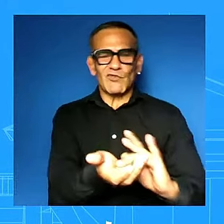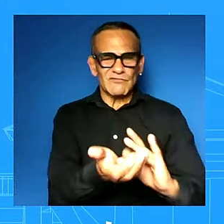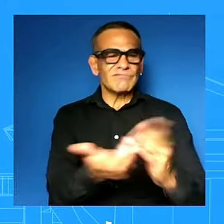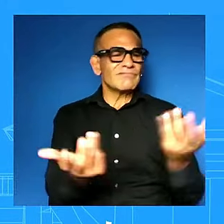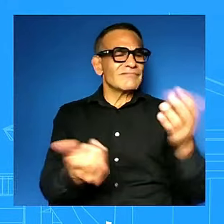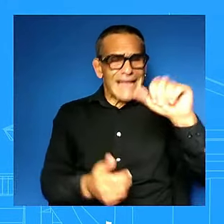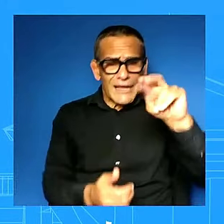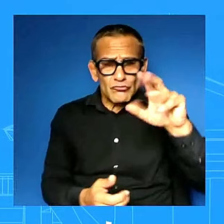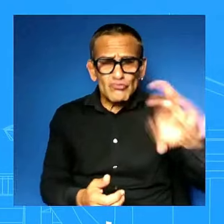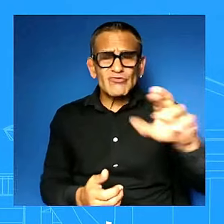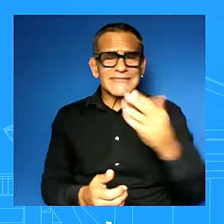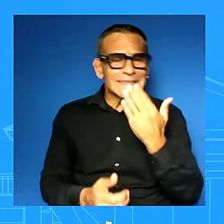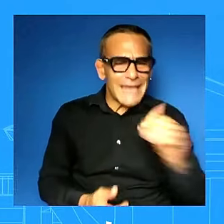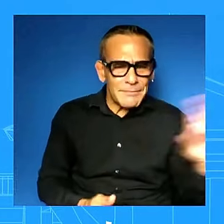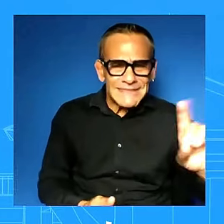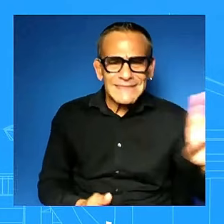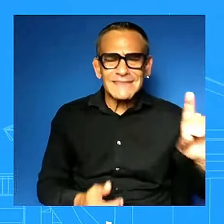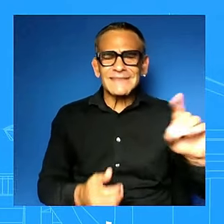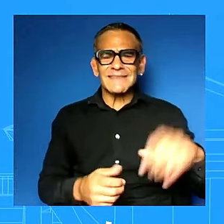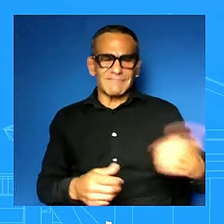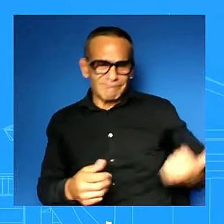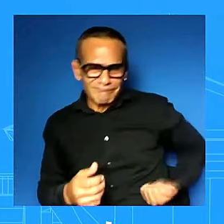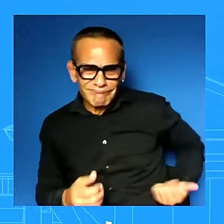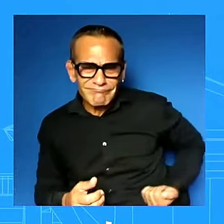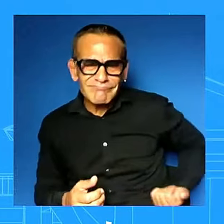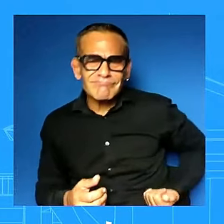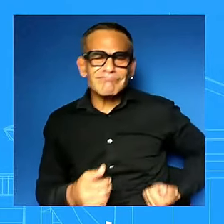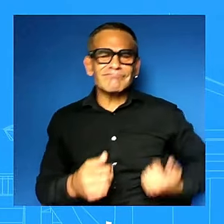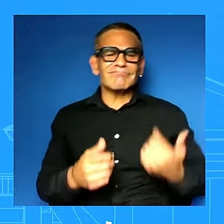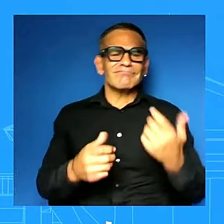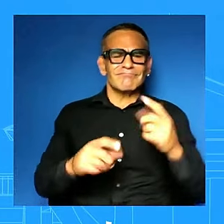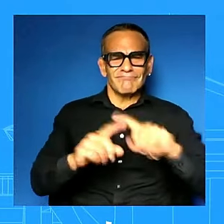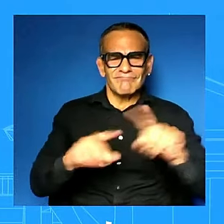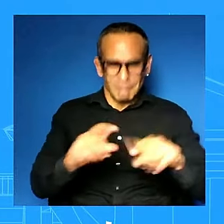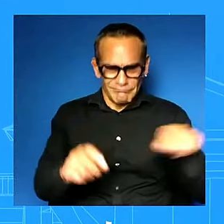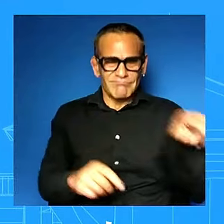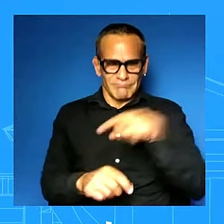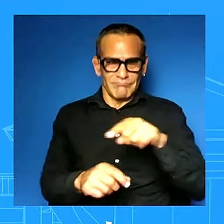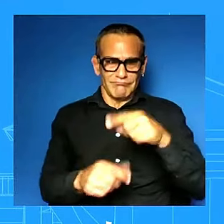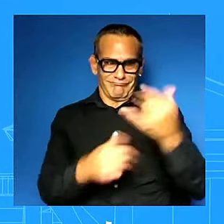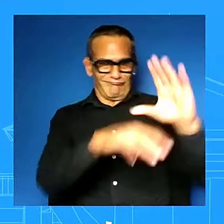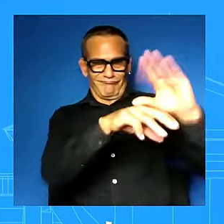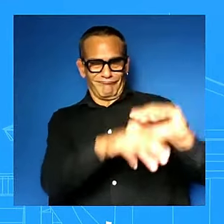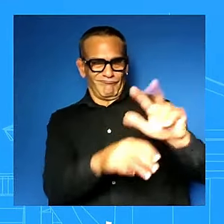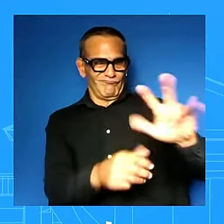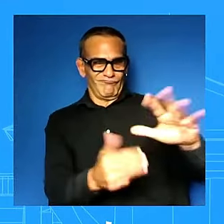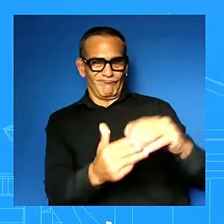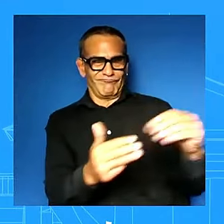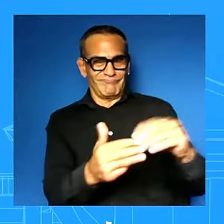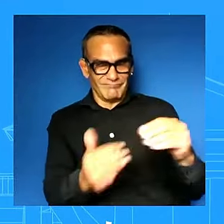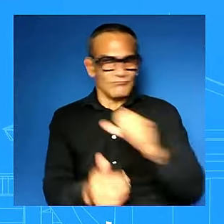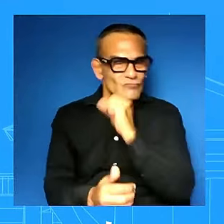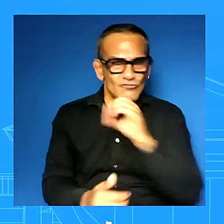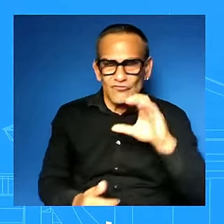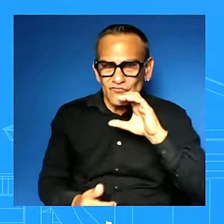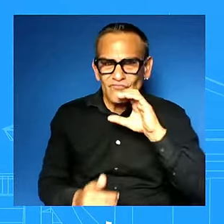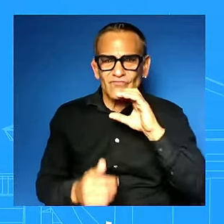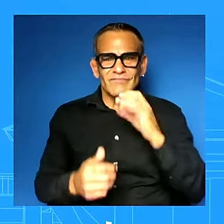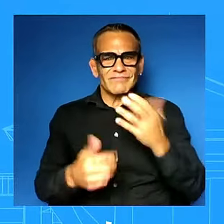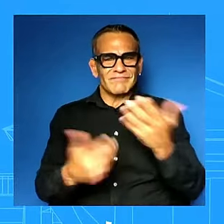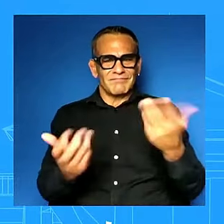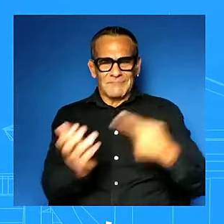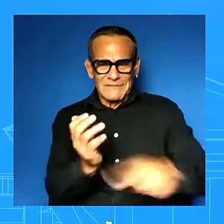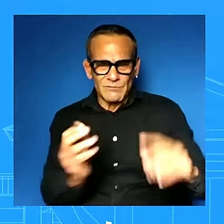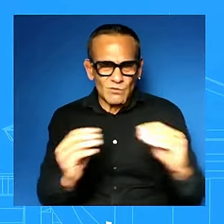at 35 bucks a month for seniors that pay more than 400 bucks say that we've turned the page on